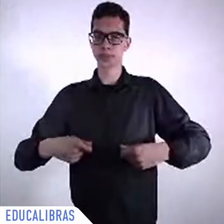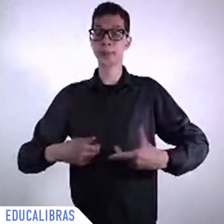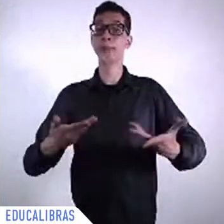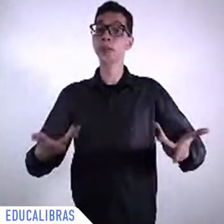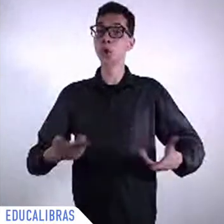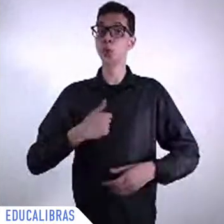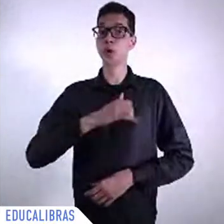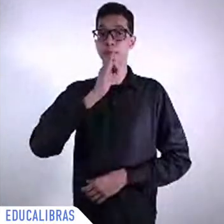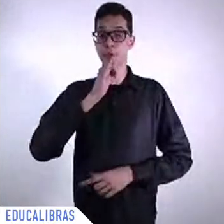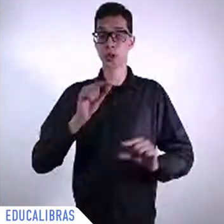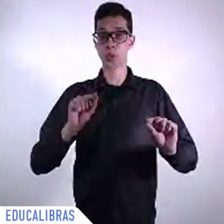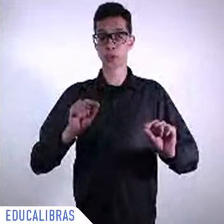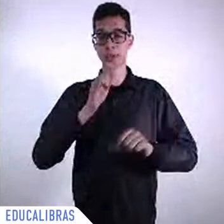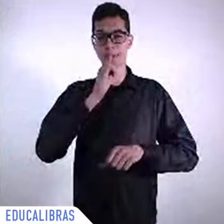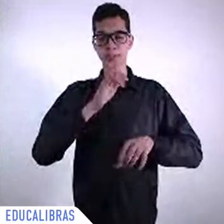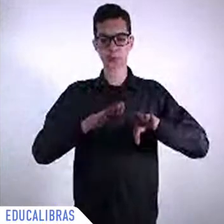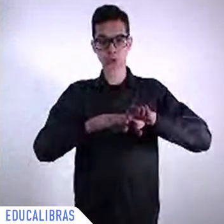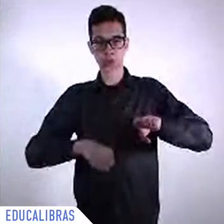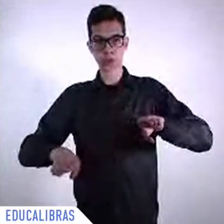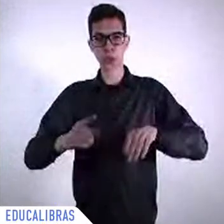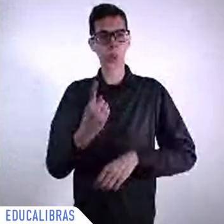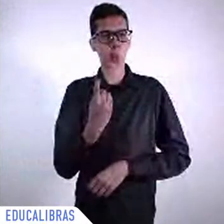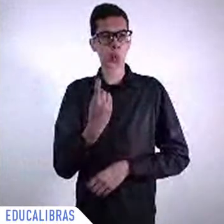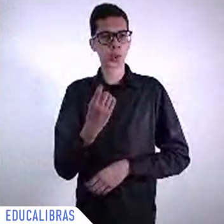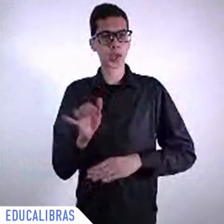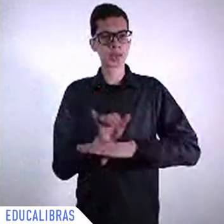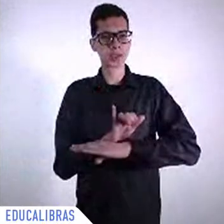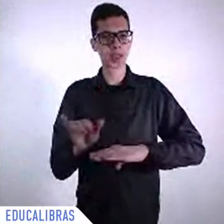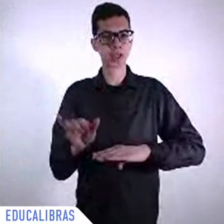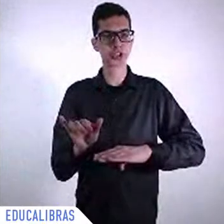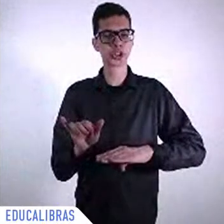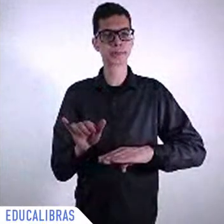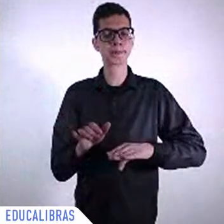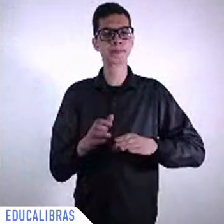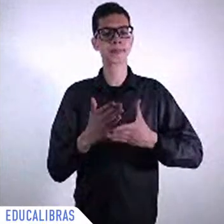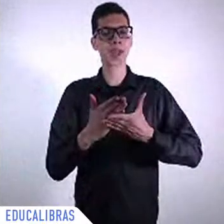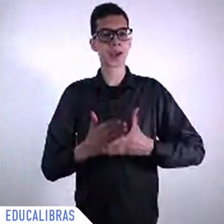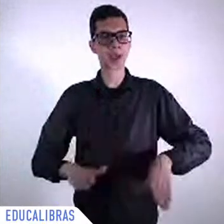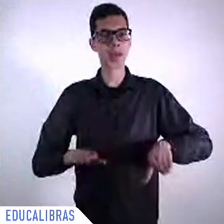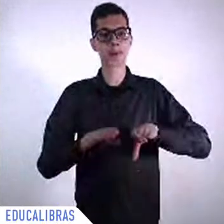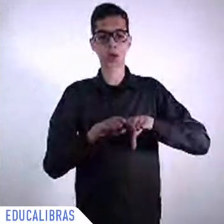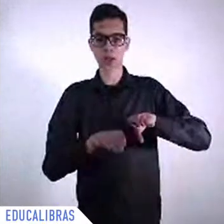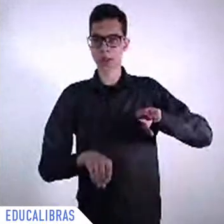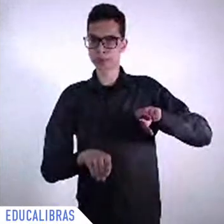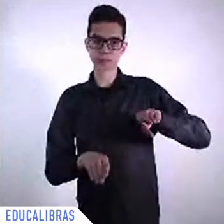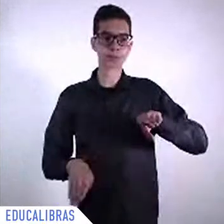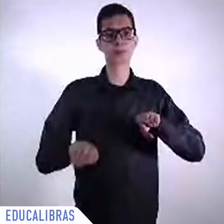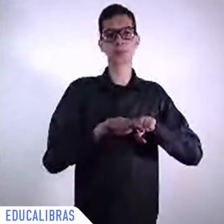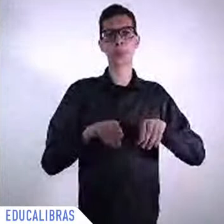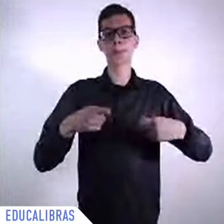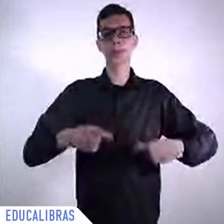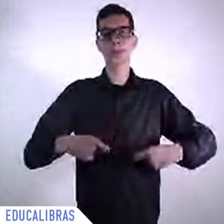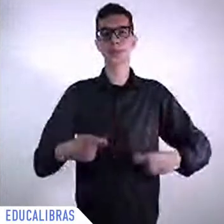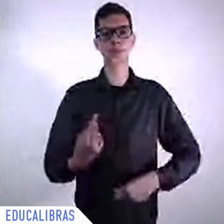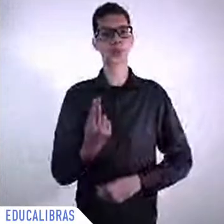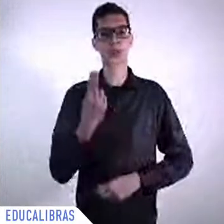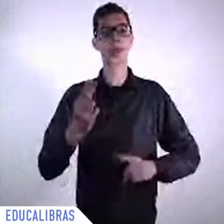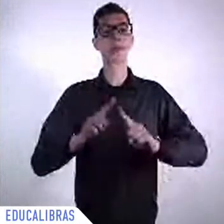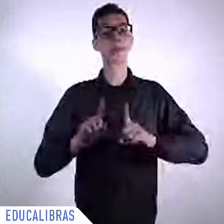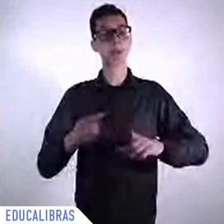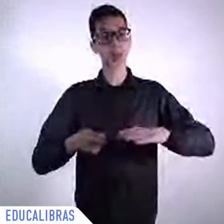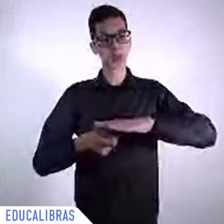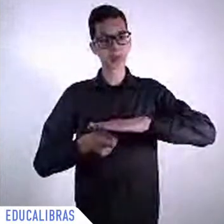massively invest in education in skills and create these important learning